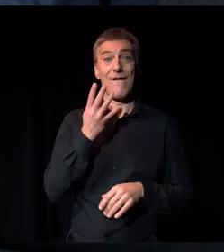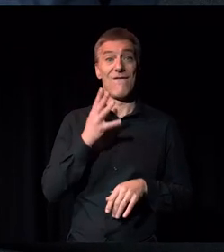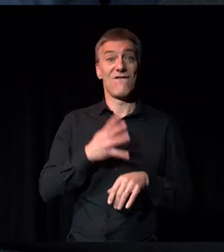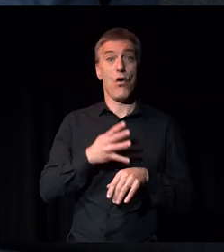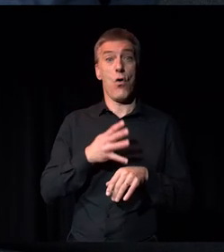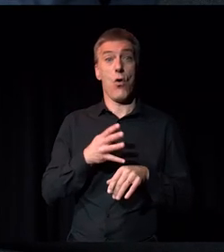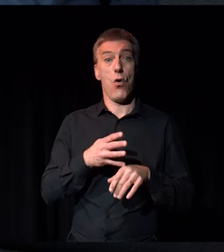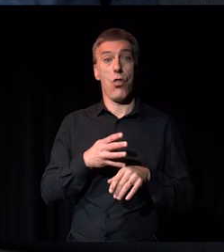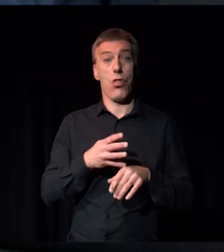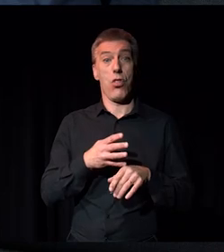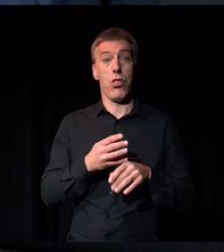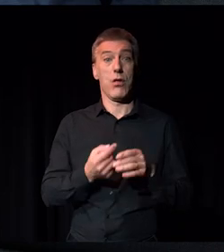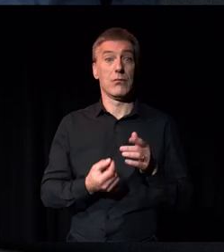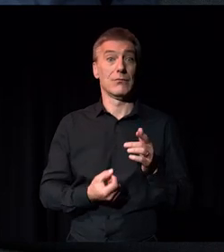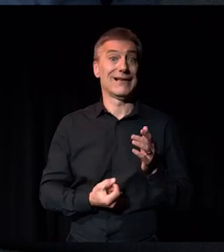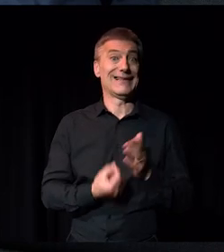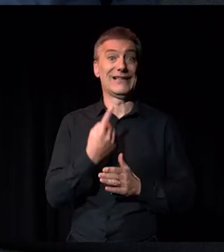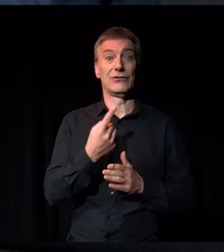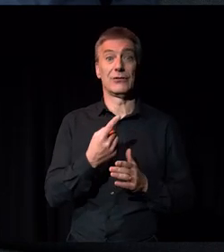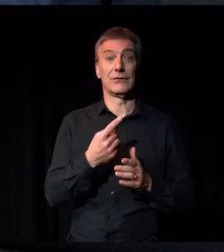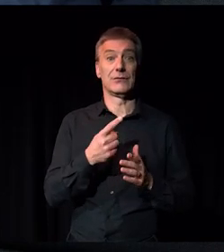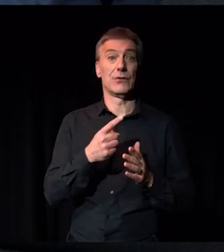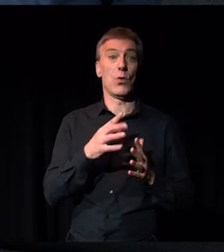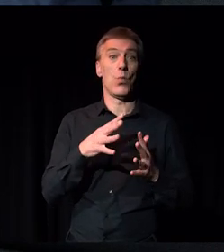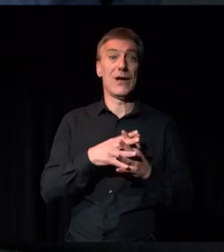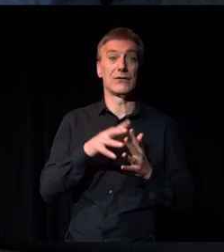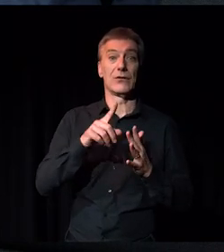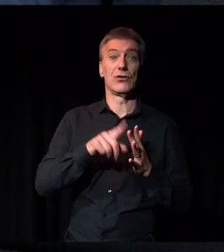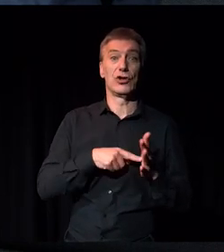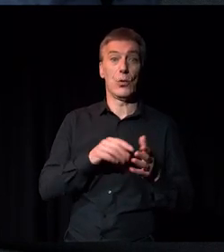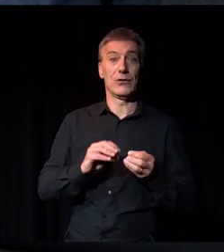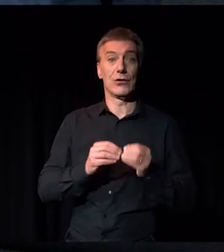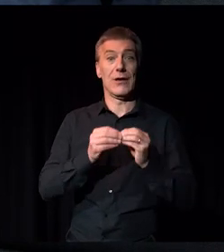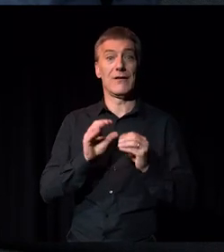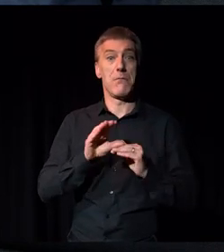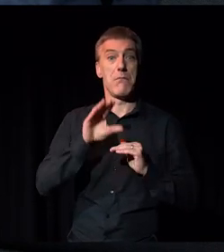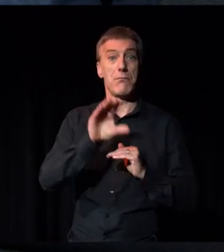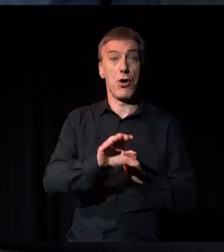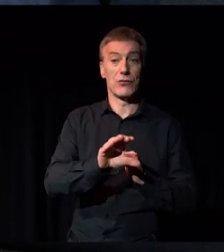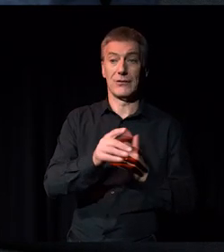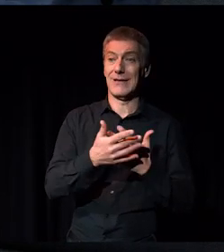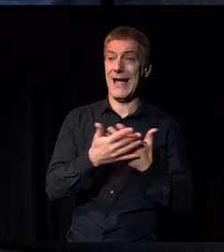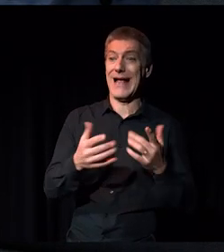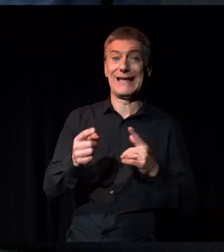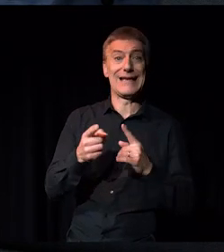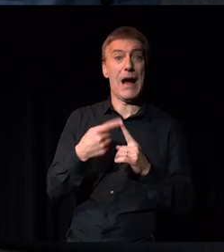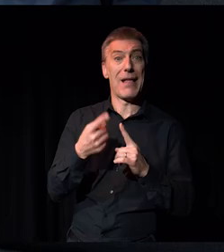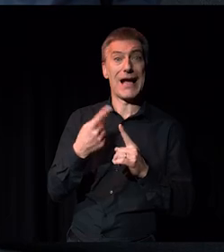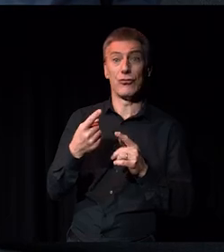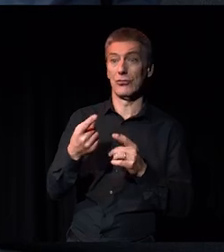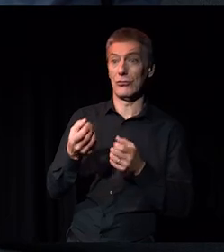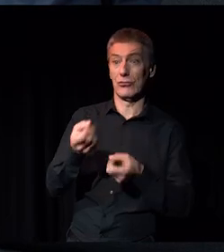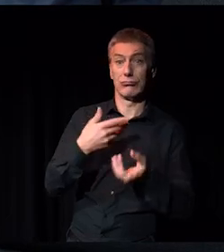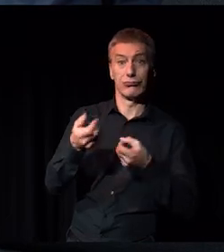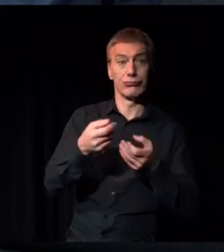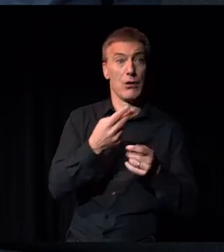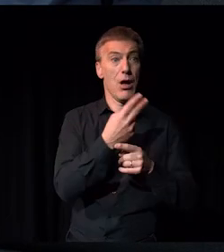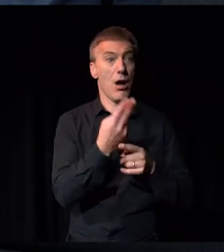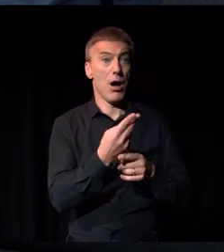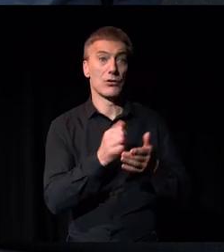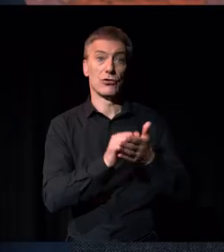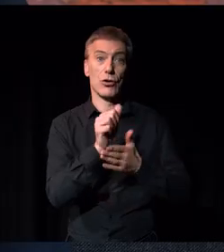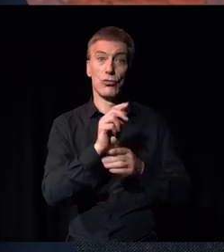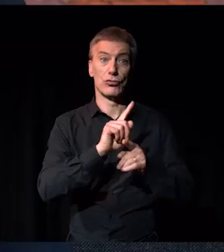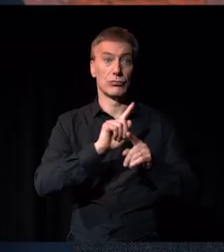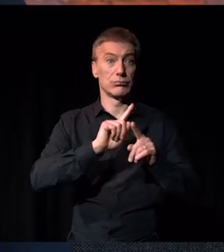of Western Jerwood Creative Bursaries. We are currently open for applications from organisations, all arts, cultural organisations across